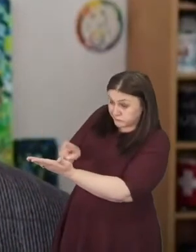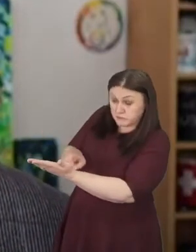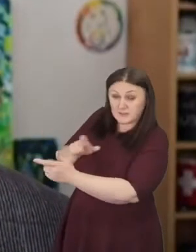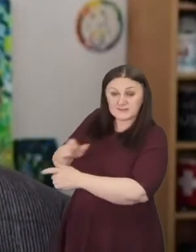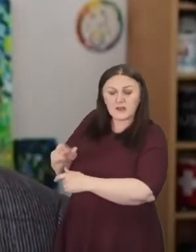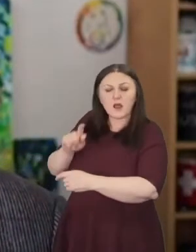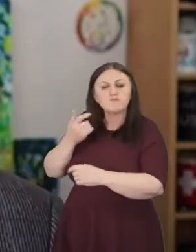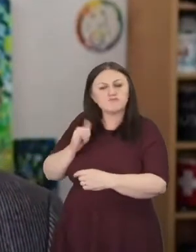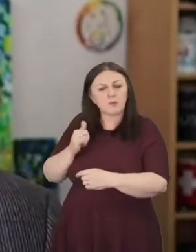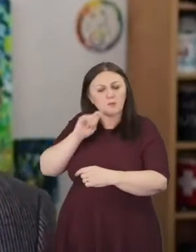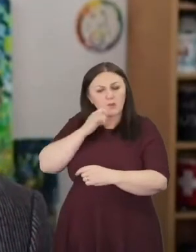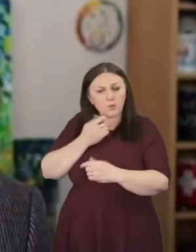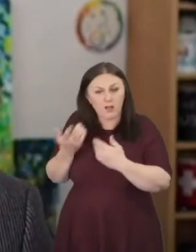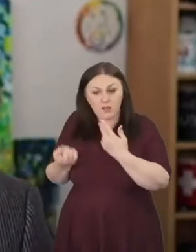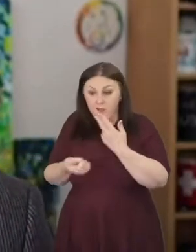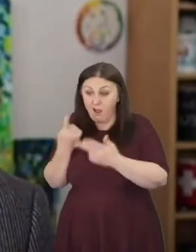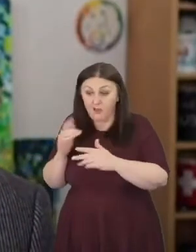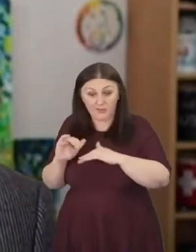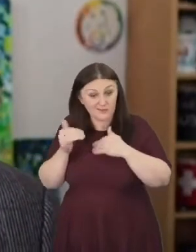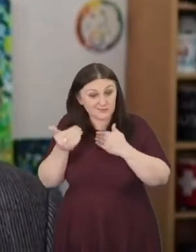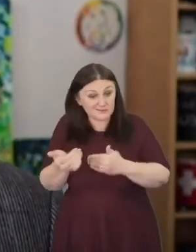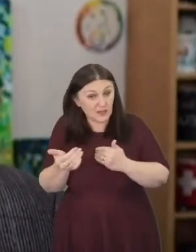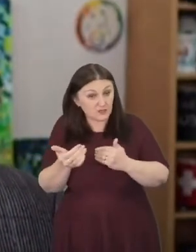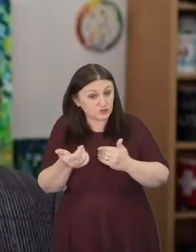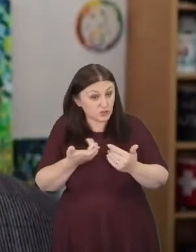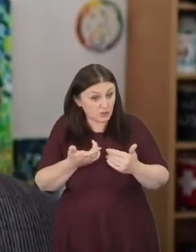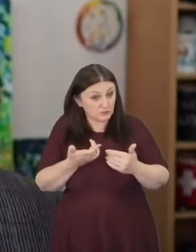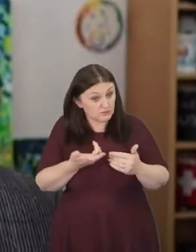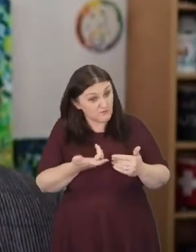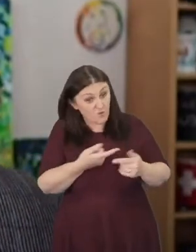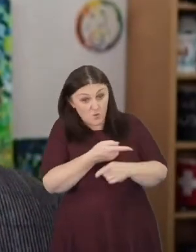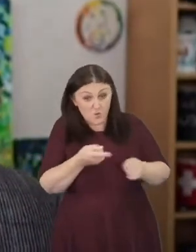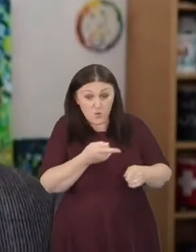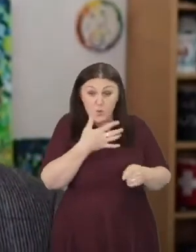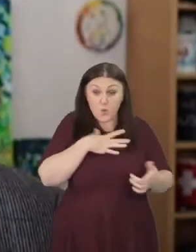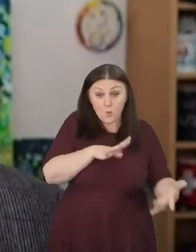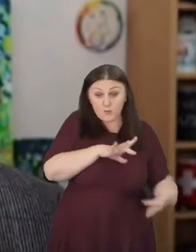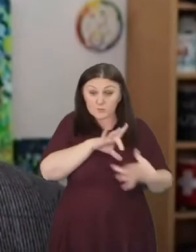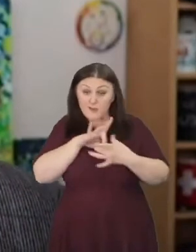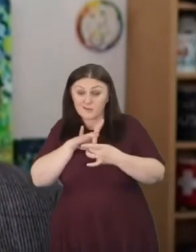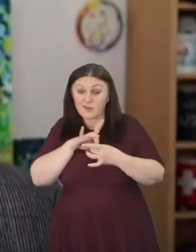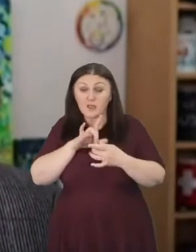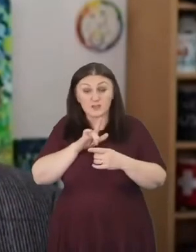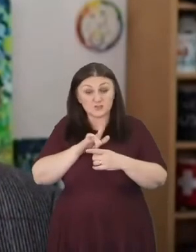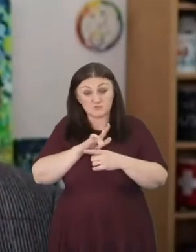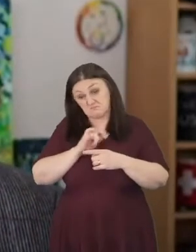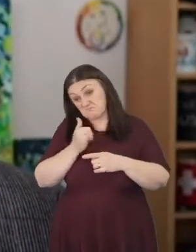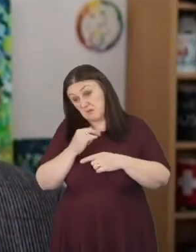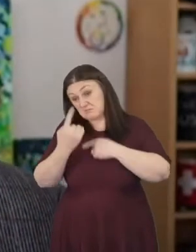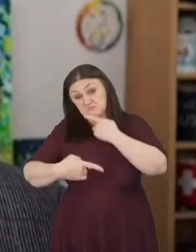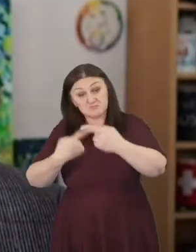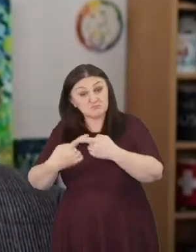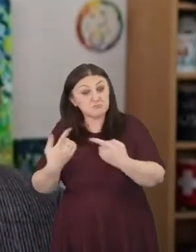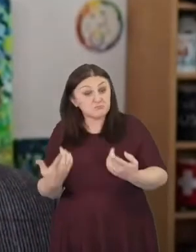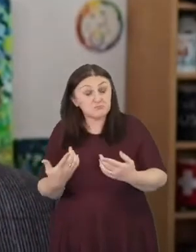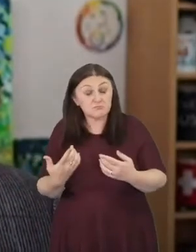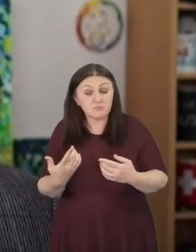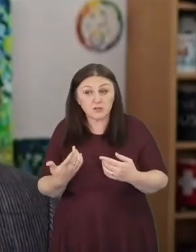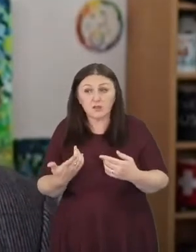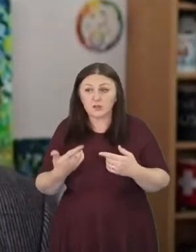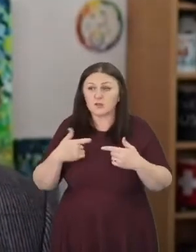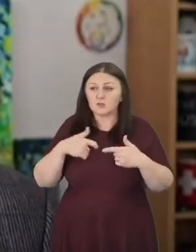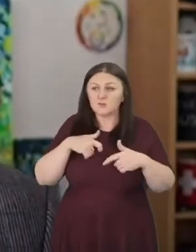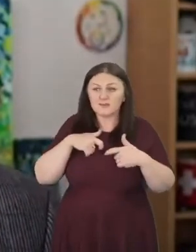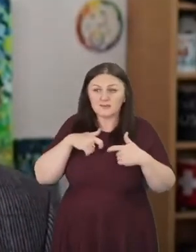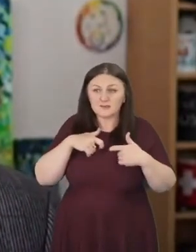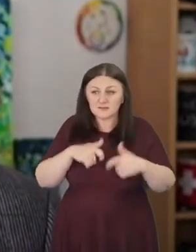another session for those who want to engage with any of these things later on next year. We're still looking at how we can